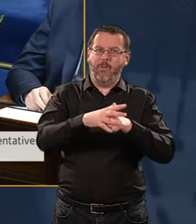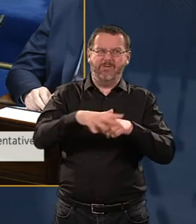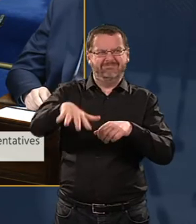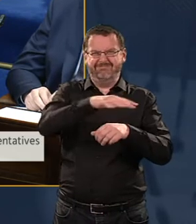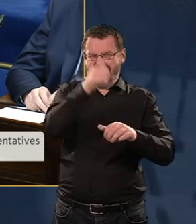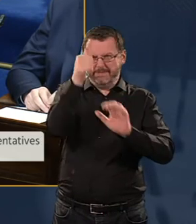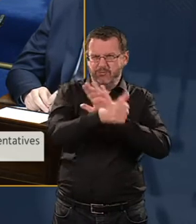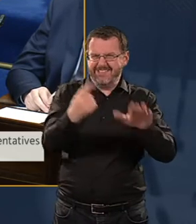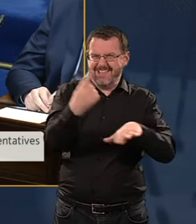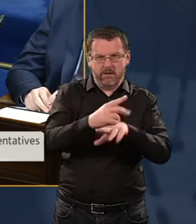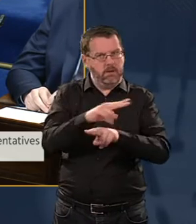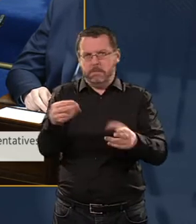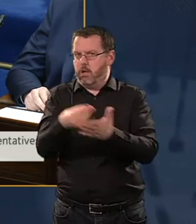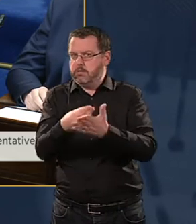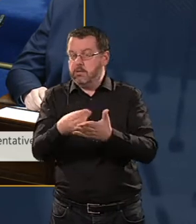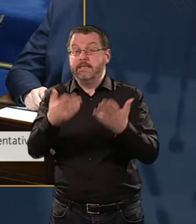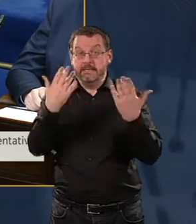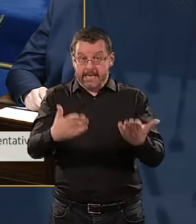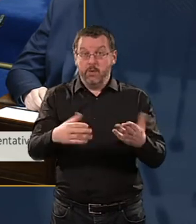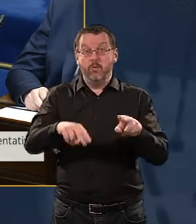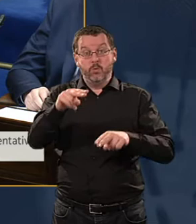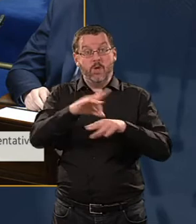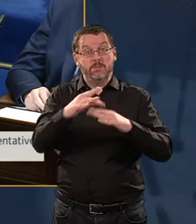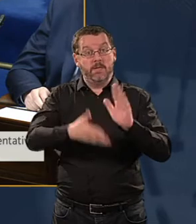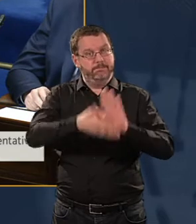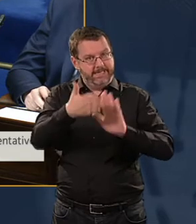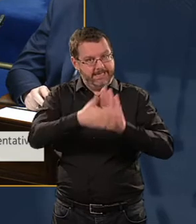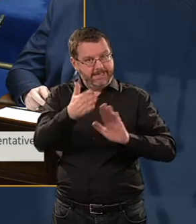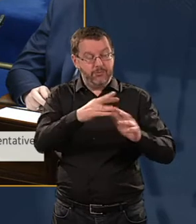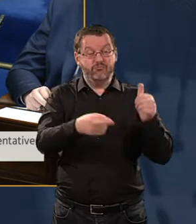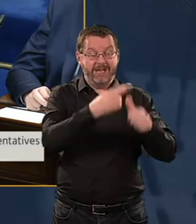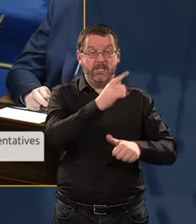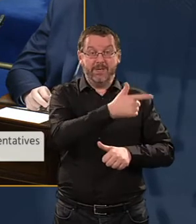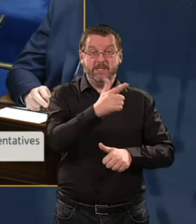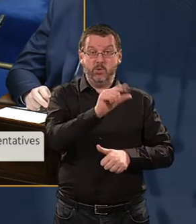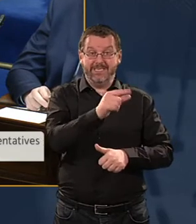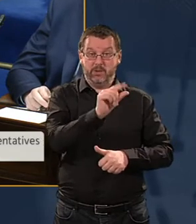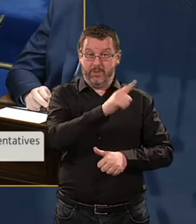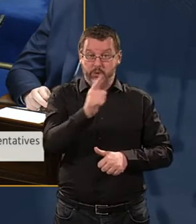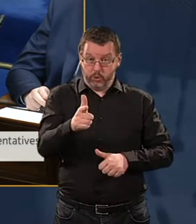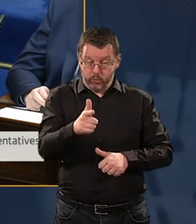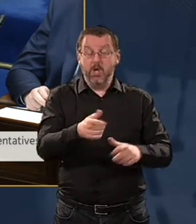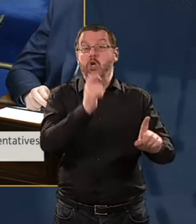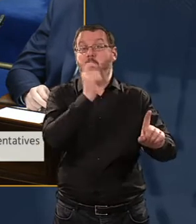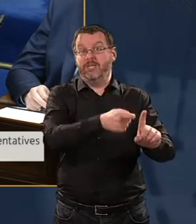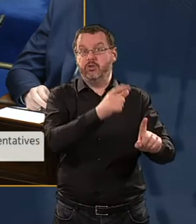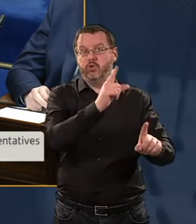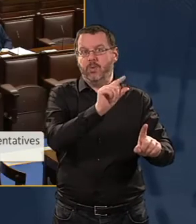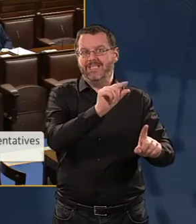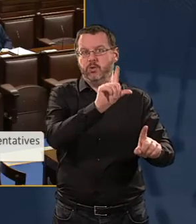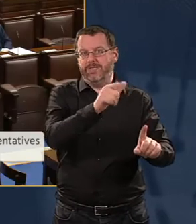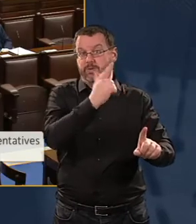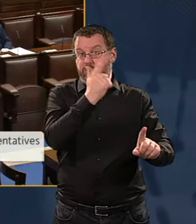hospital is now under construction, it will be finished in 2022, it will be commissioned in 2023, and we need to start planning and design